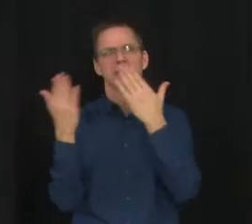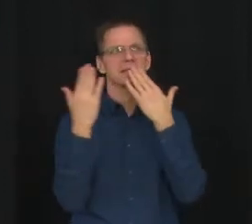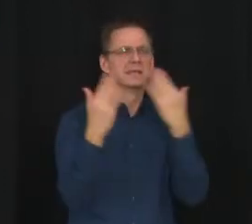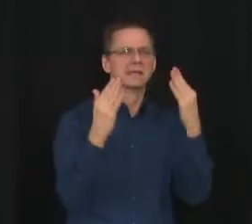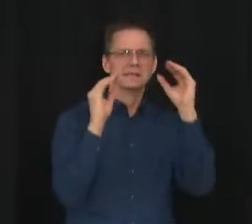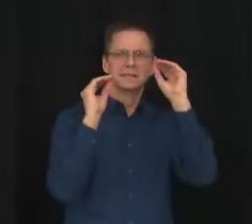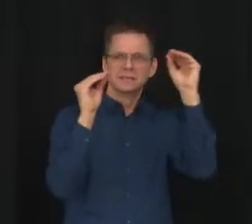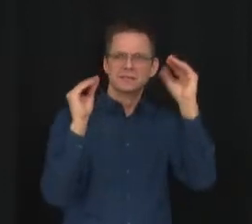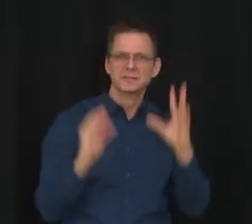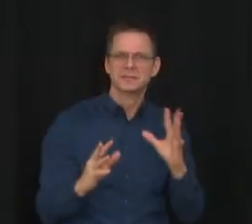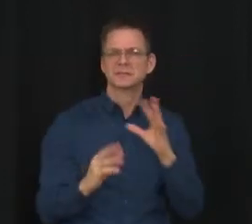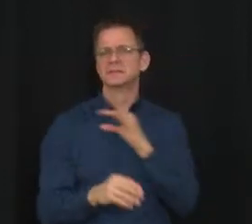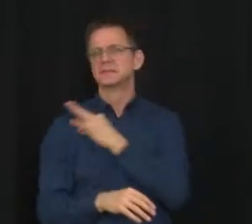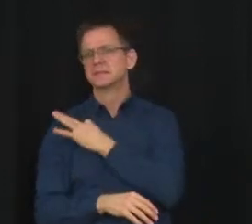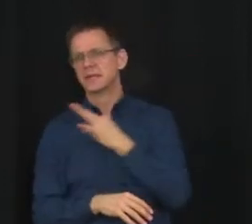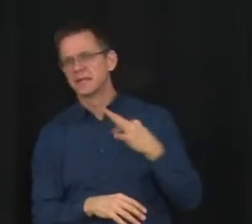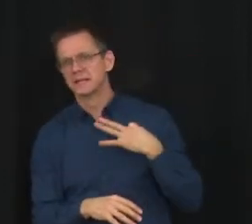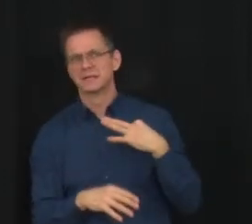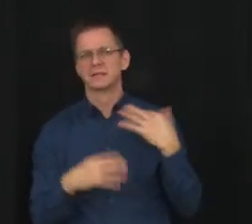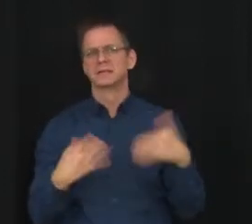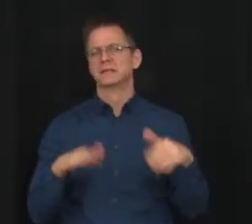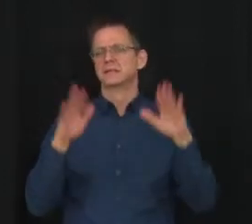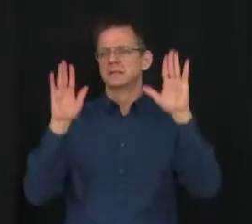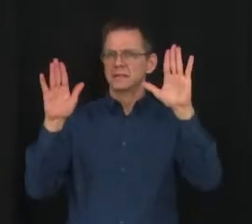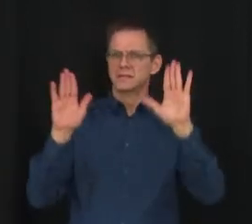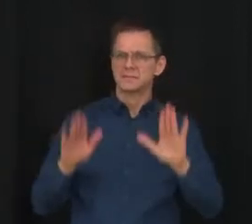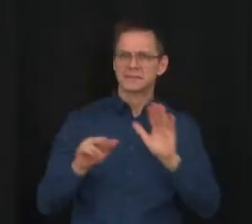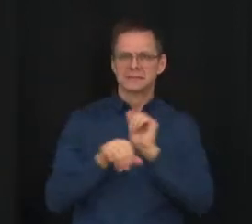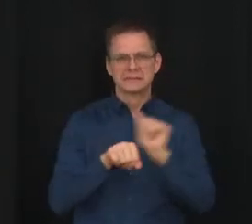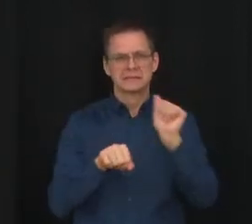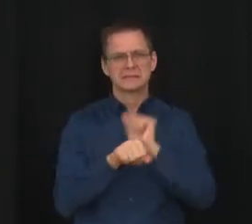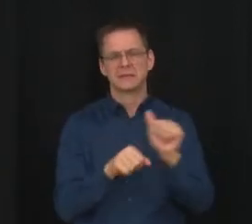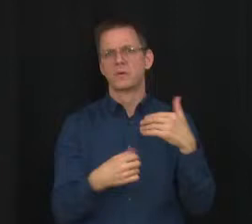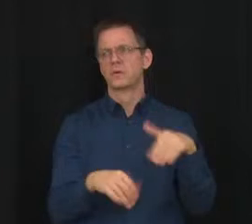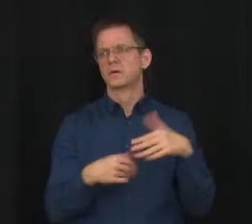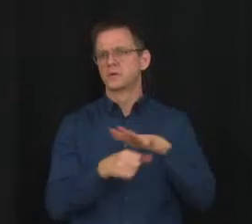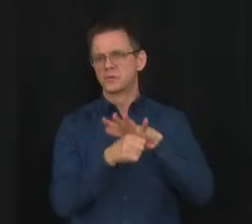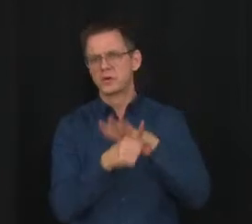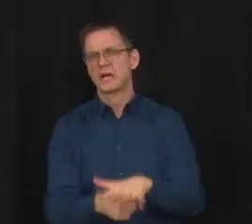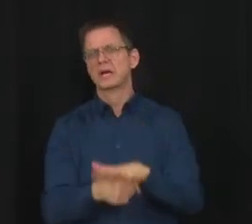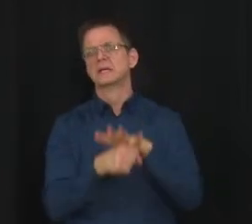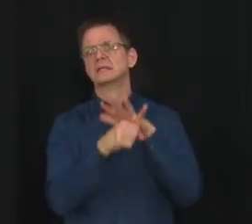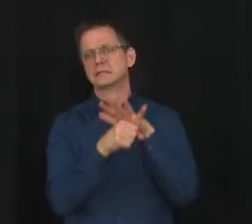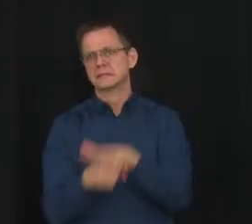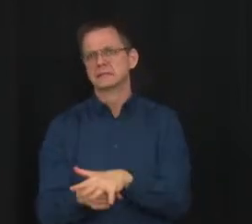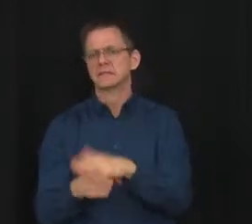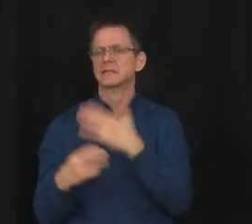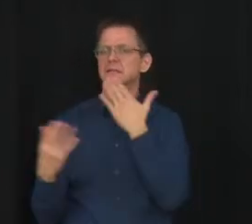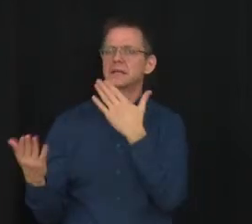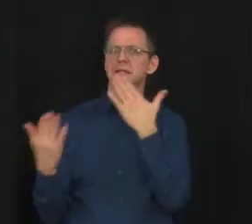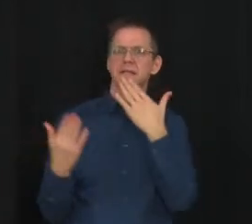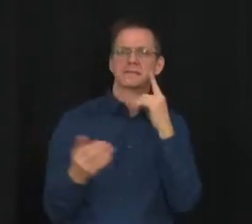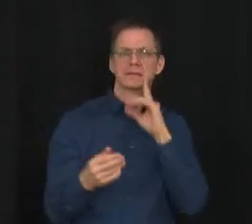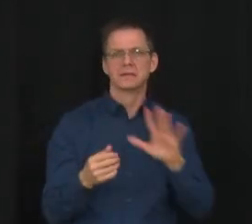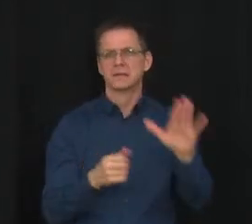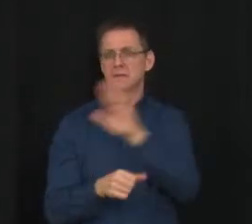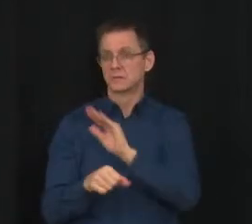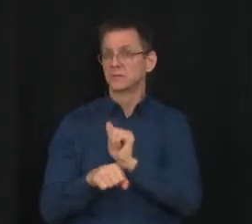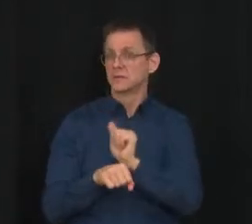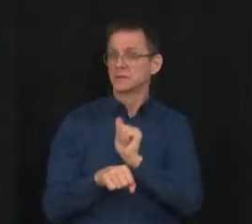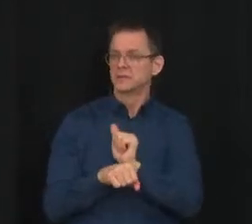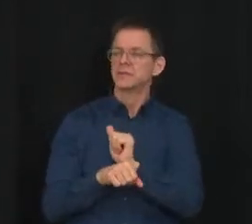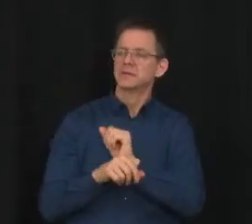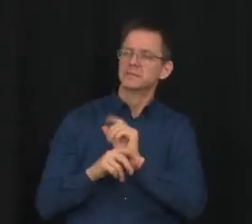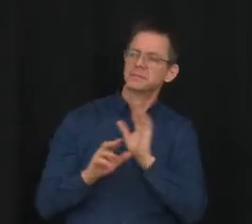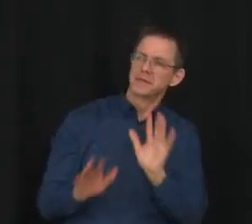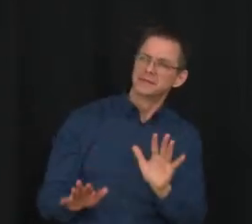great work that they've been doing under some really stressful times. so, I thank them for the great work that they're doing. This is just an additional support for